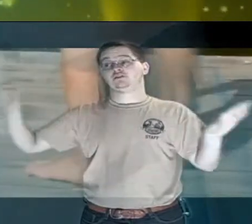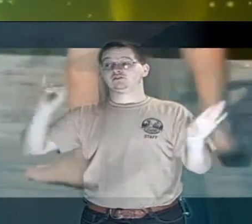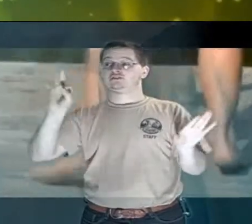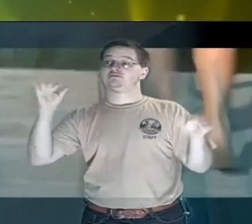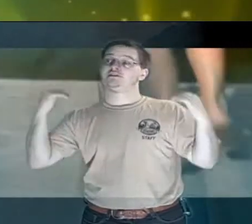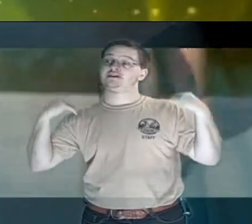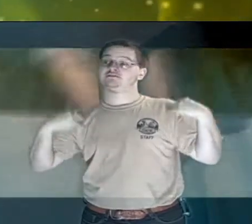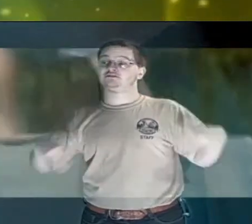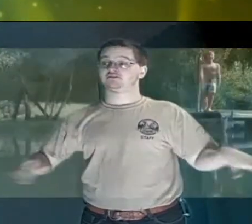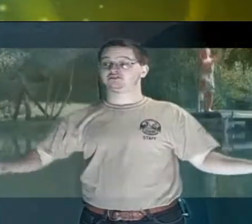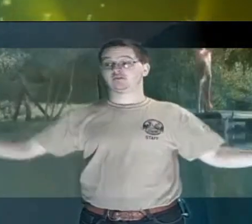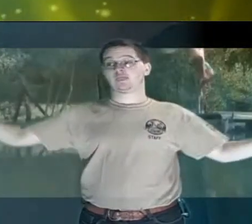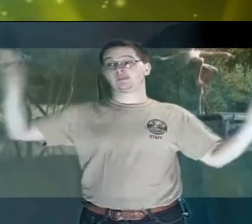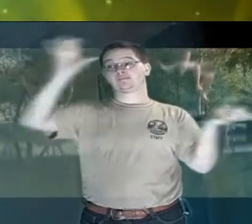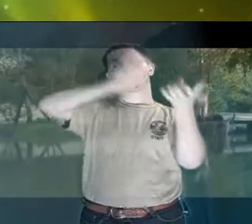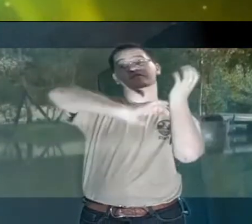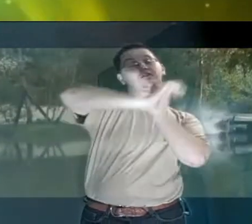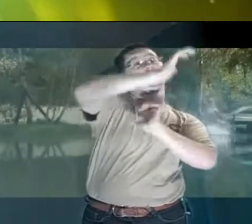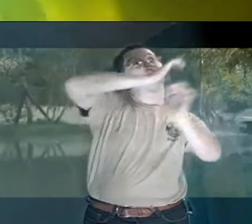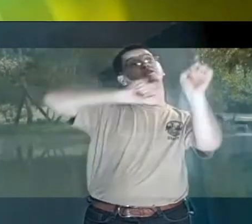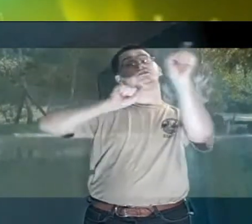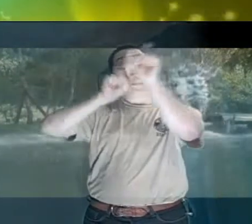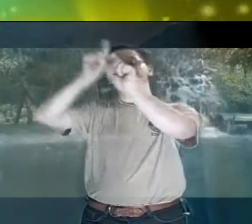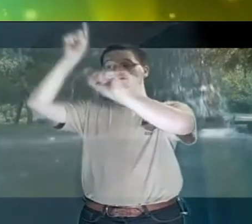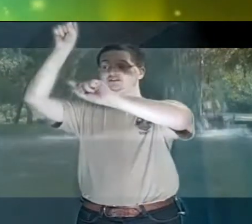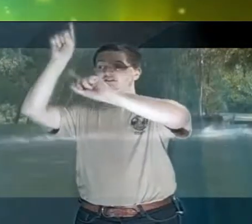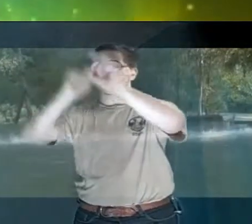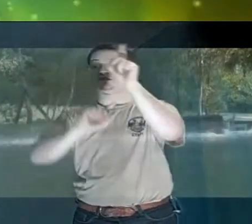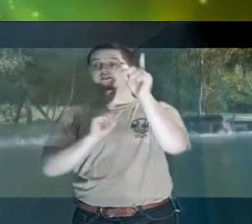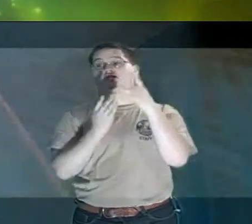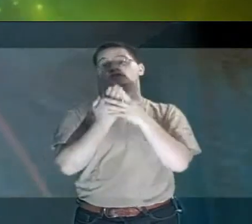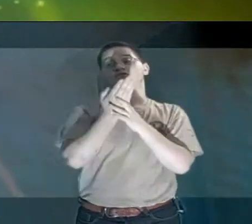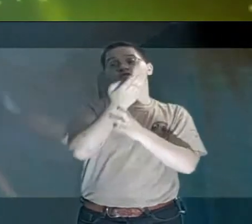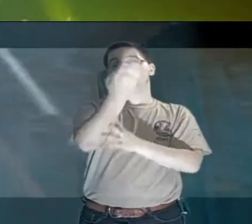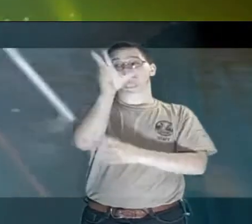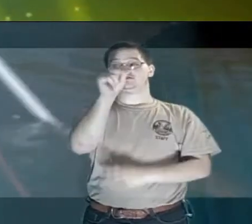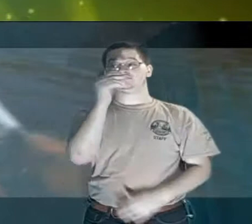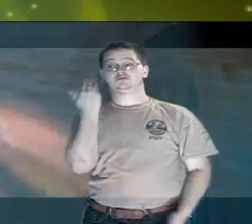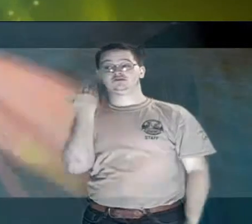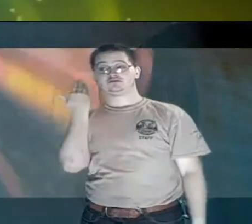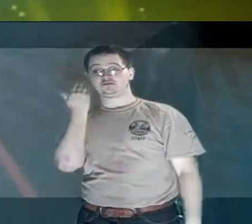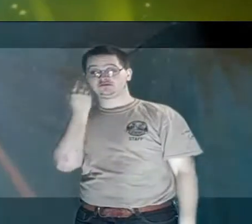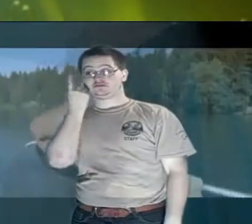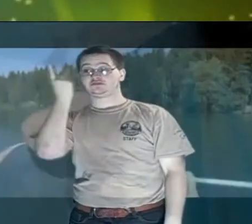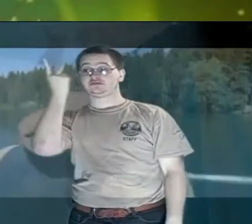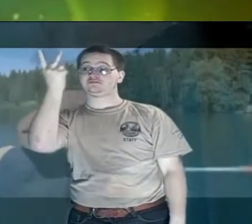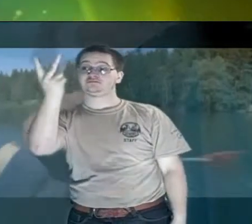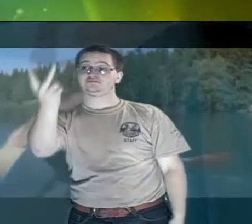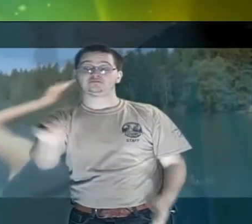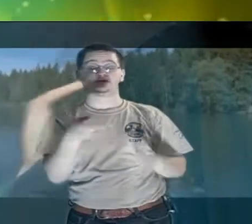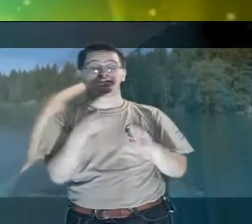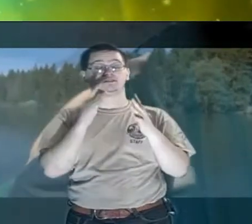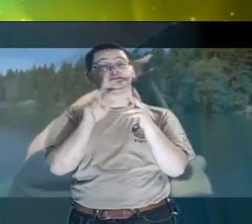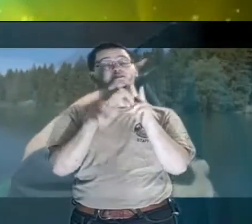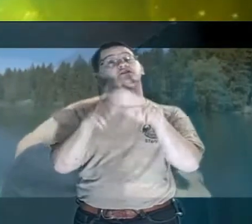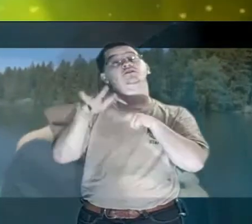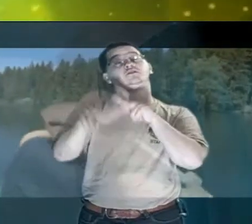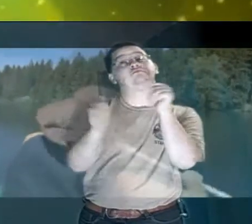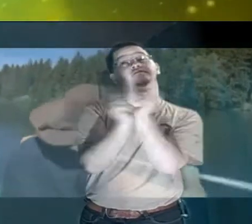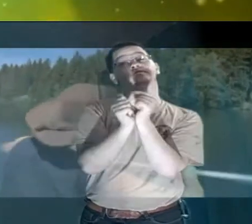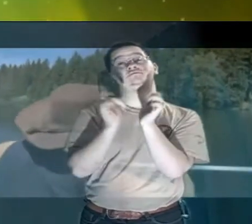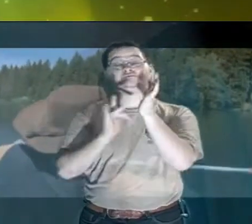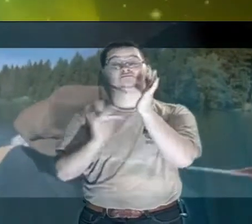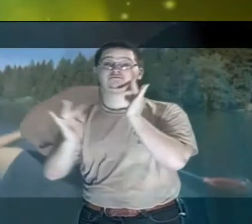wings of angels By the clouds and stars And paths where no one sees And she